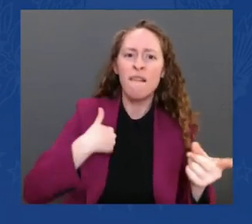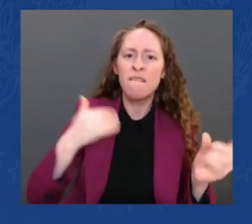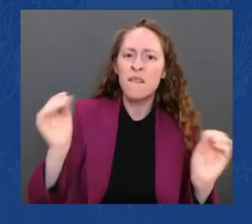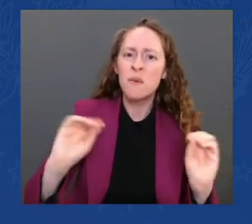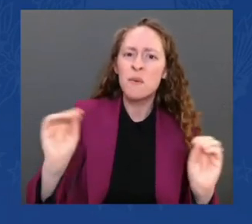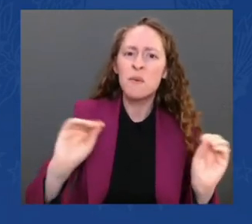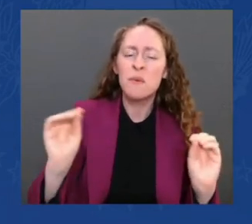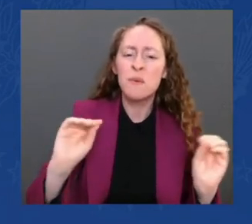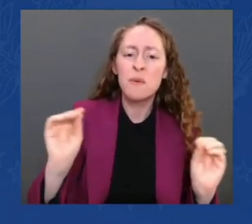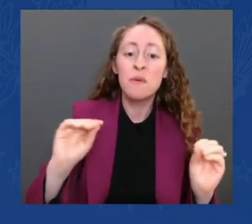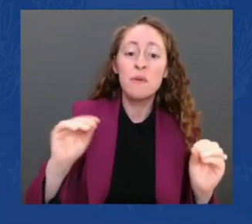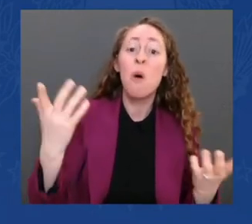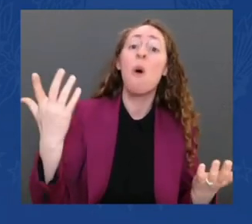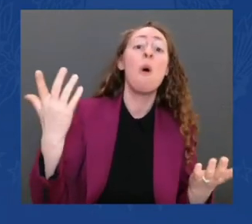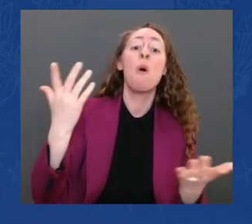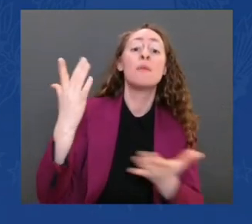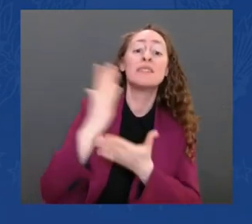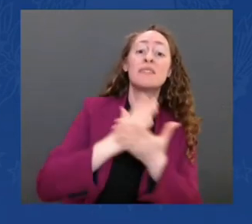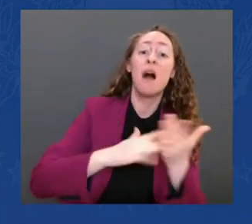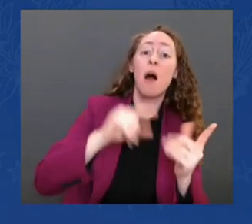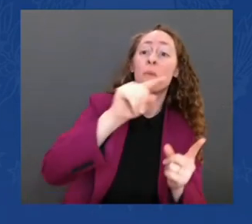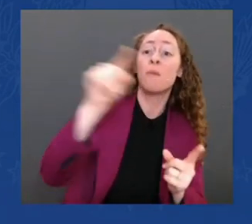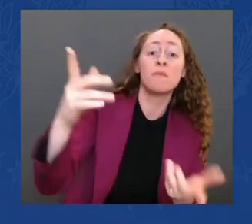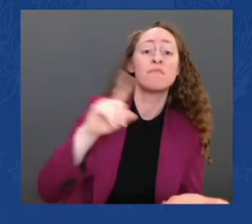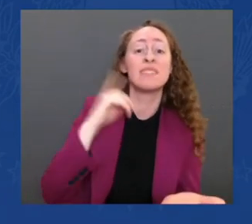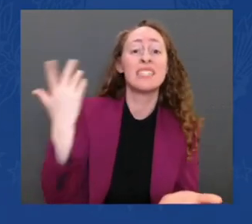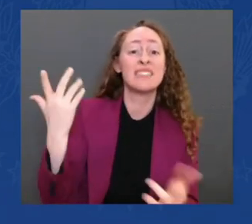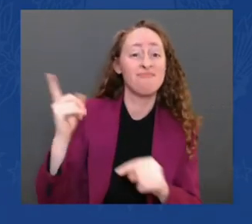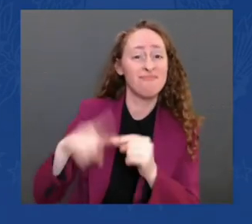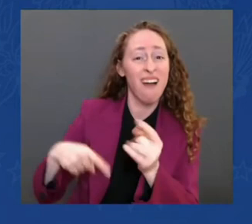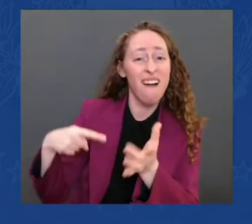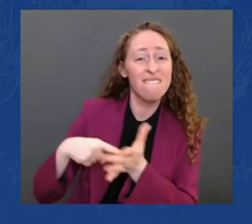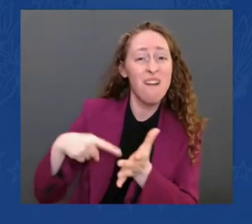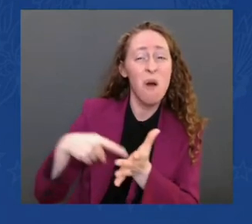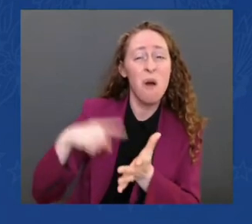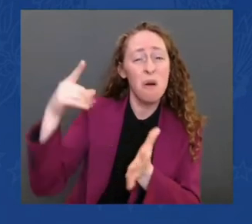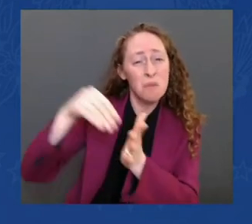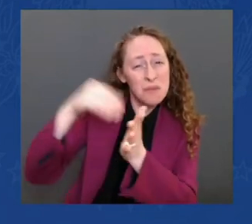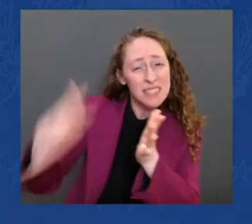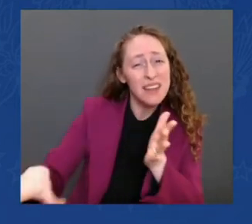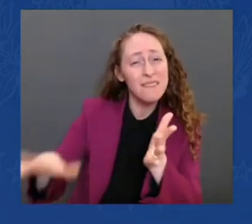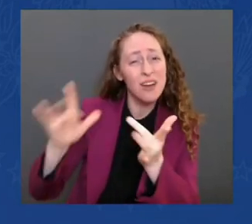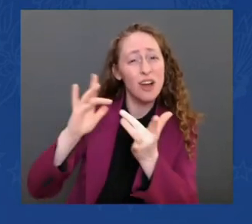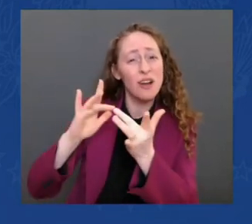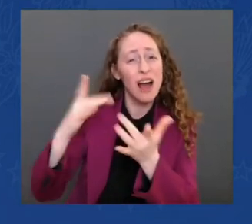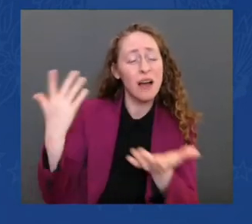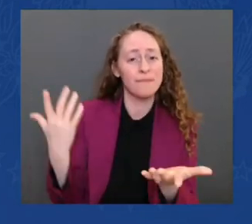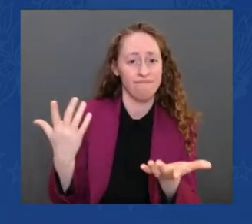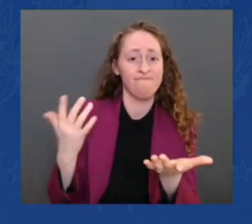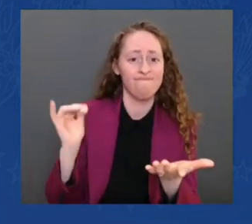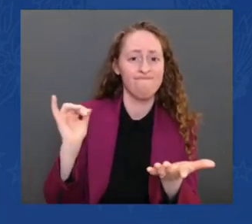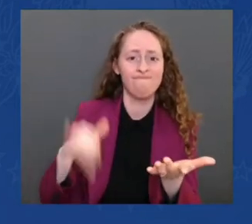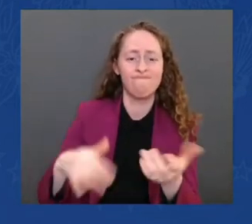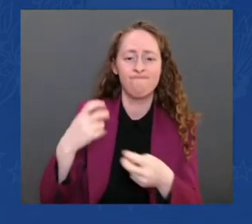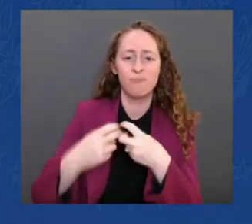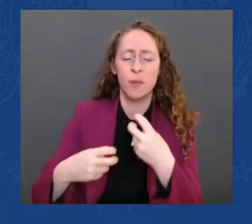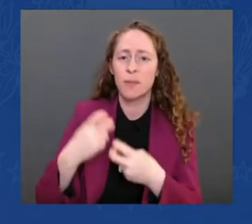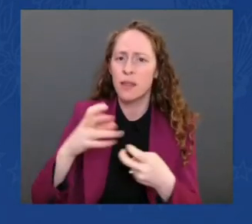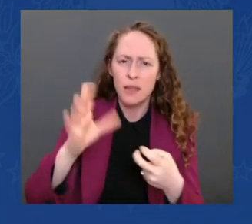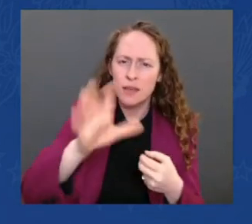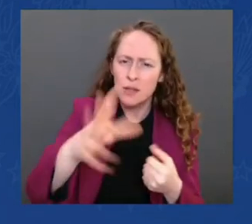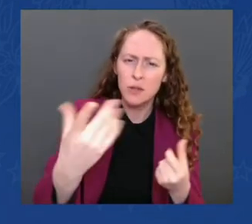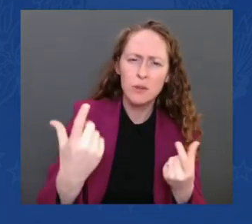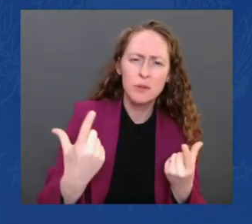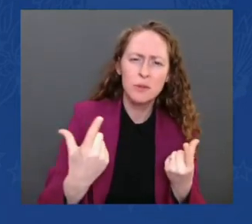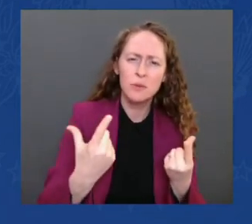the cost of a plan. These folks are, they're our seniors who have to take their telemedicine